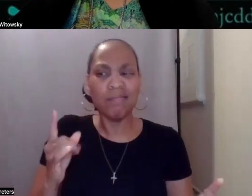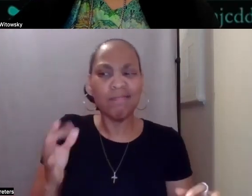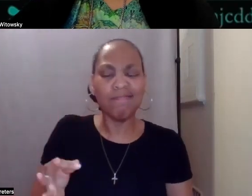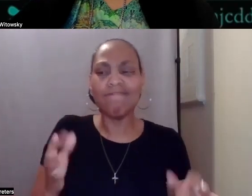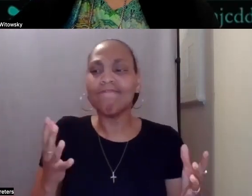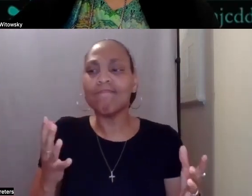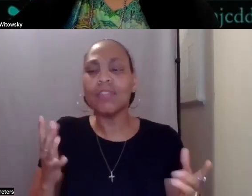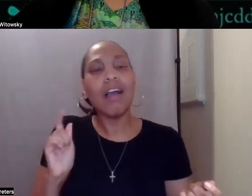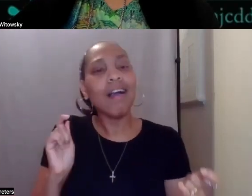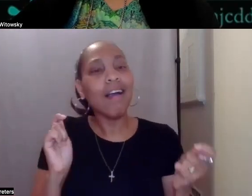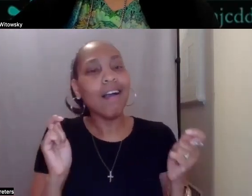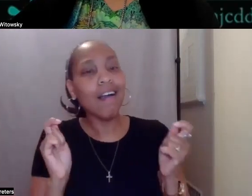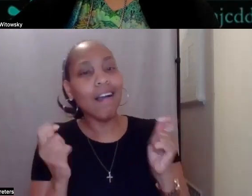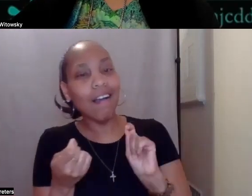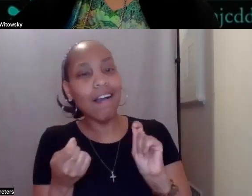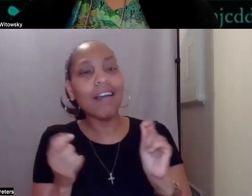that it can work.